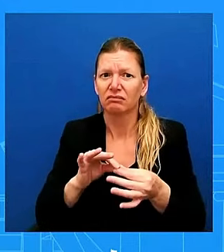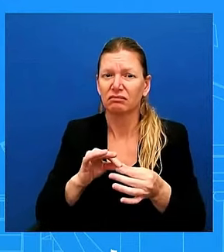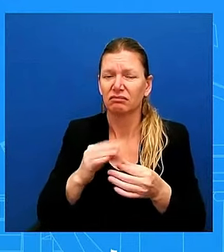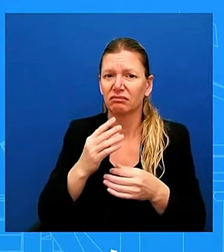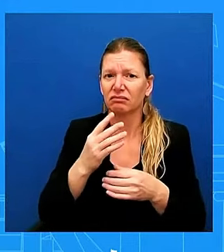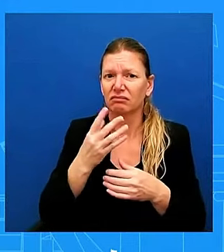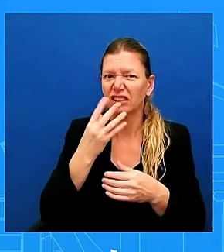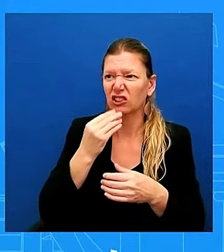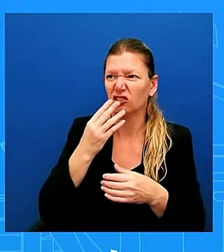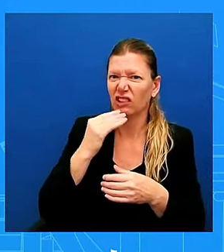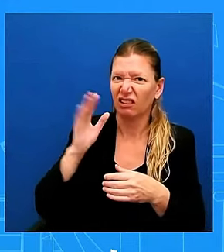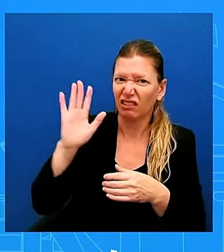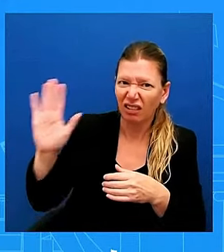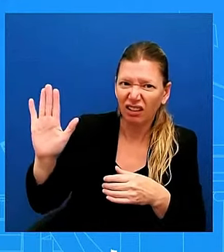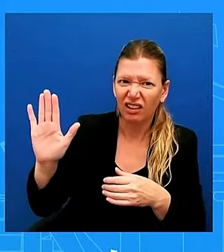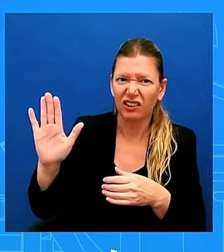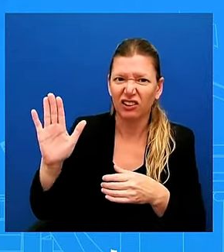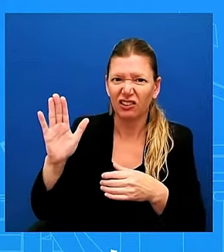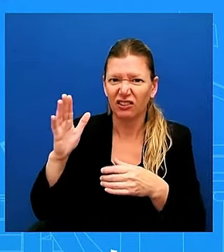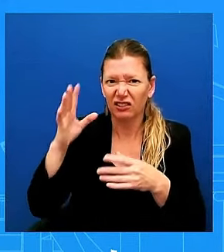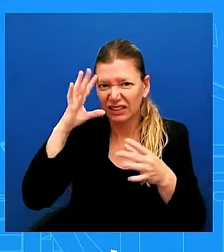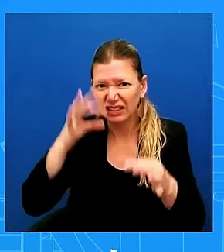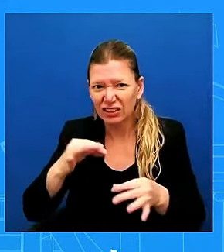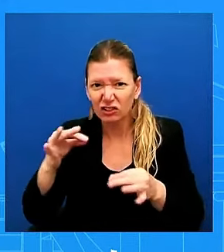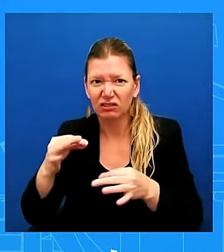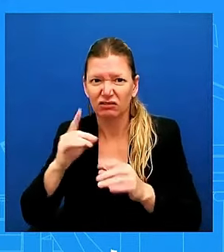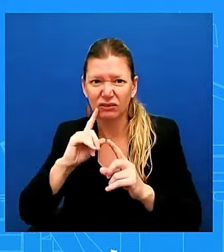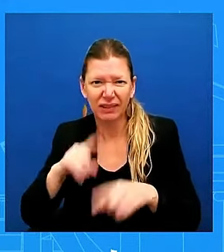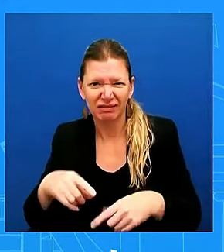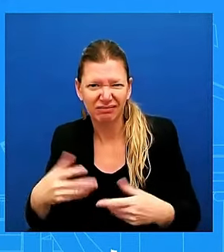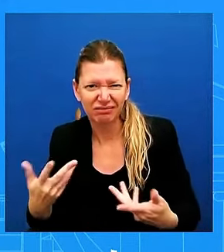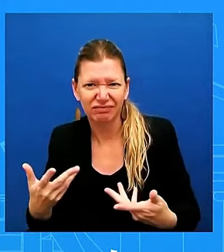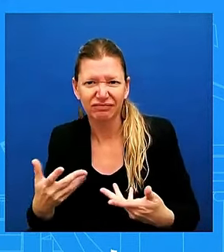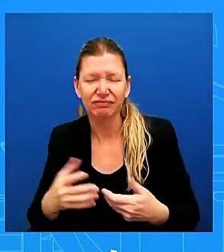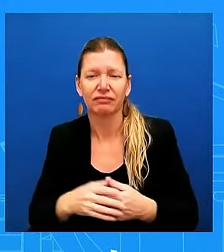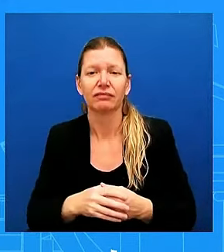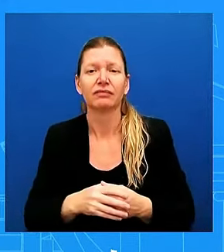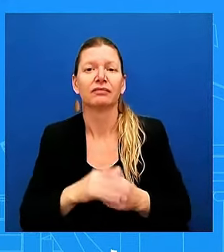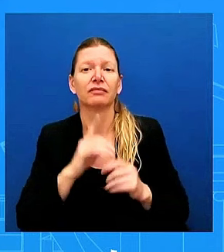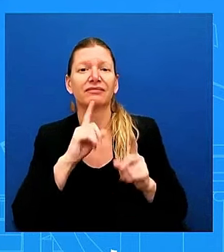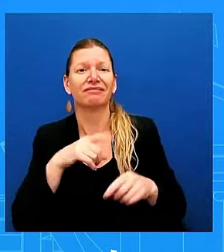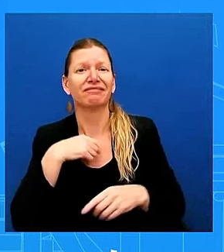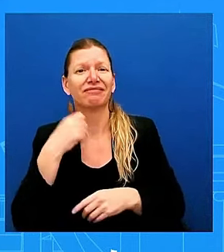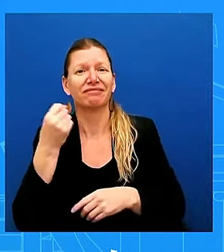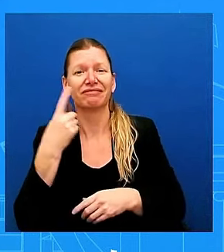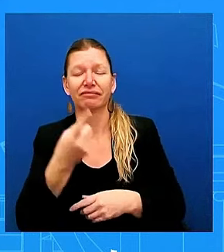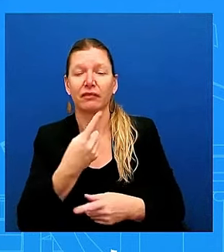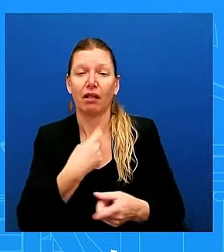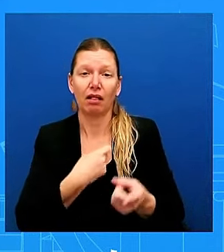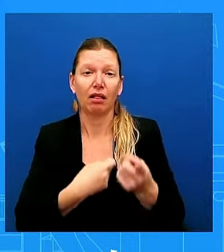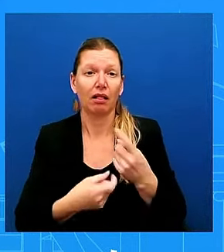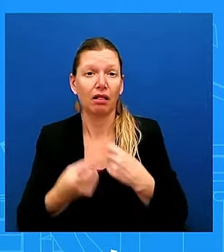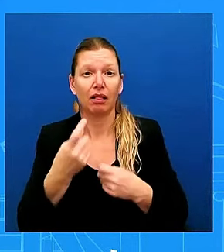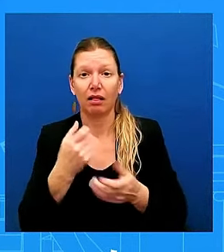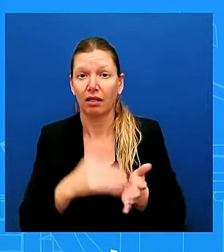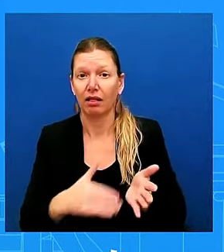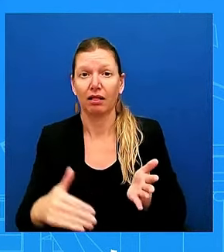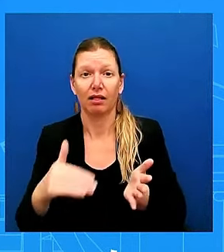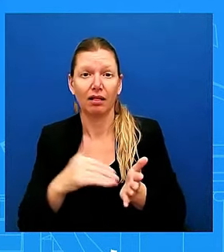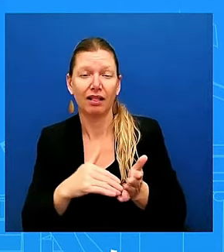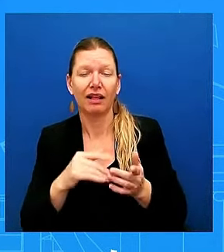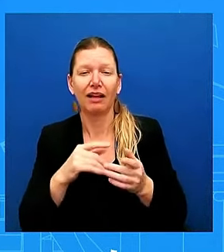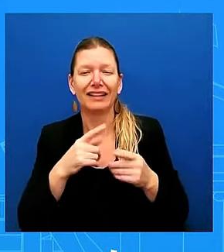are going to ask this question every which way, and I totally understand that. Uh, we are having, uh, conversations, discussions. We're in contact,